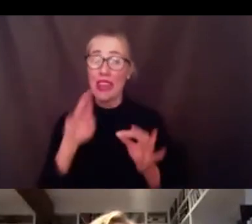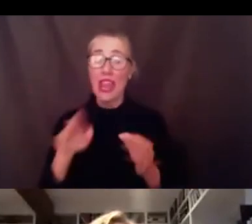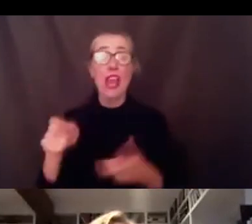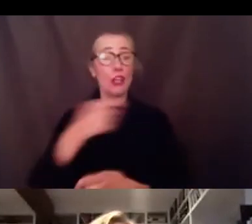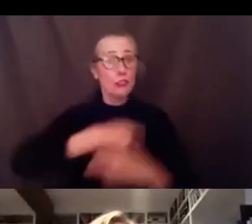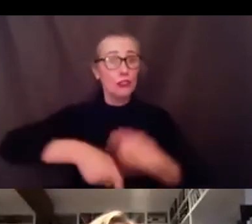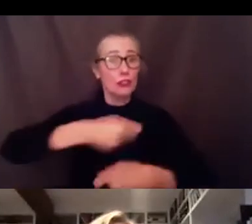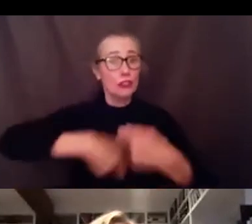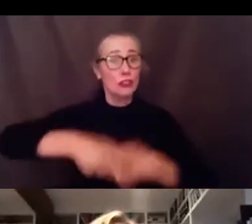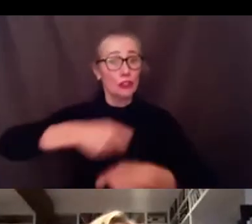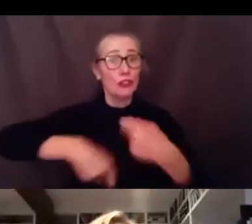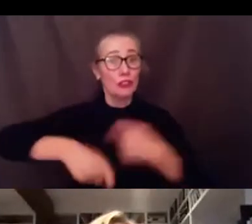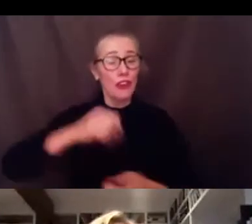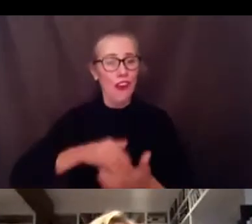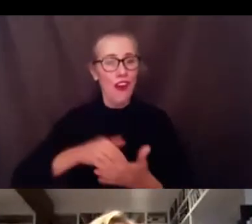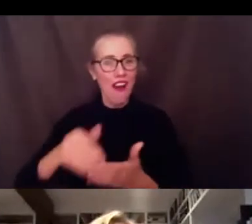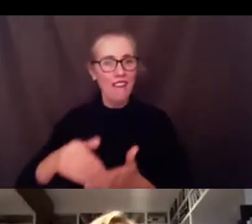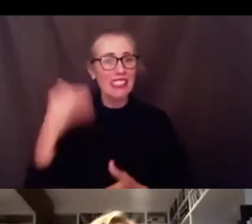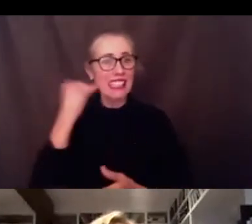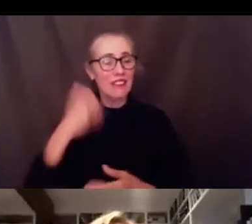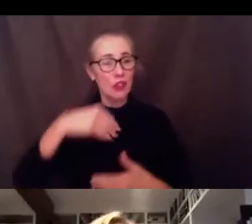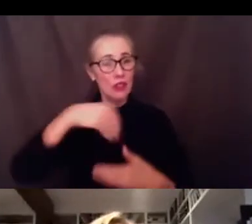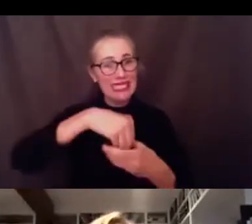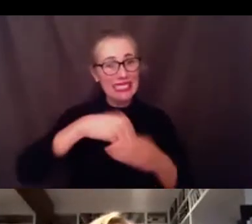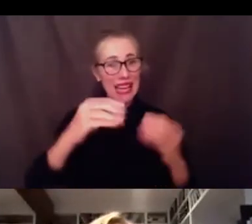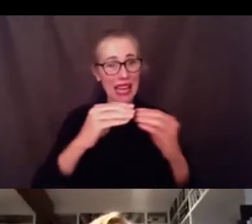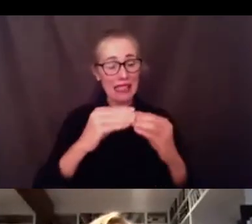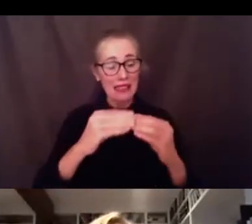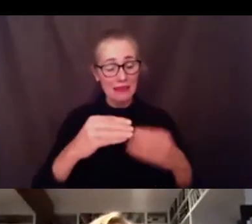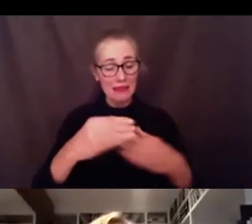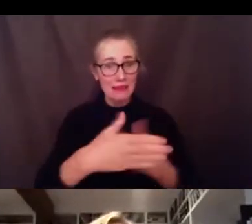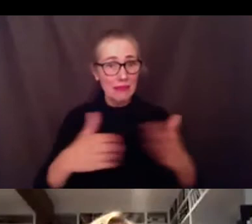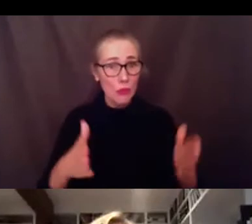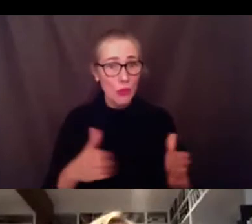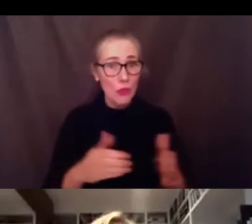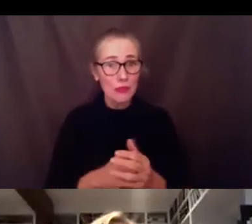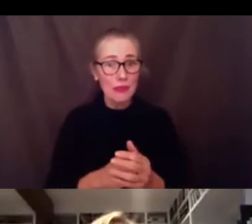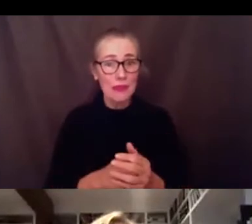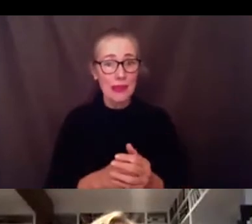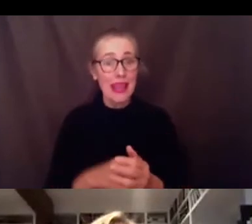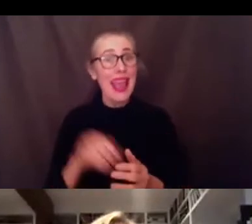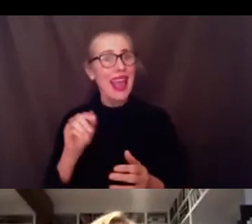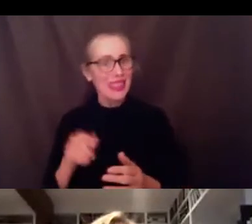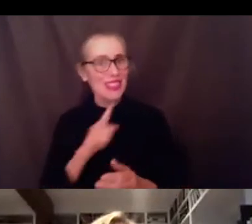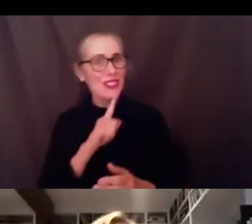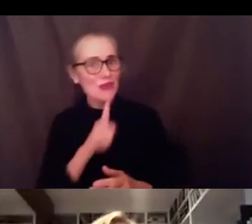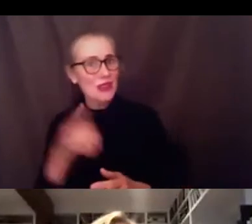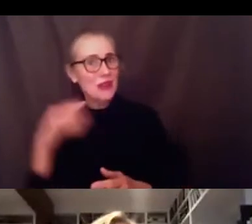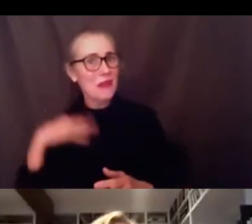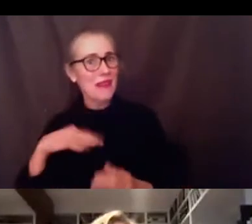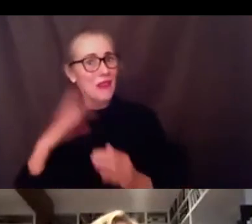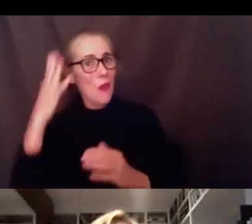way to test how how well are strategies working and and to me that's that's the real benefit